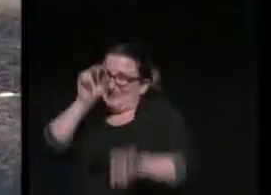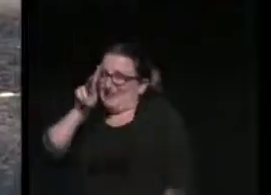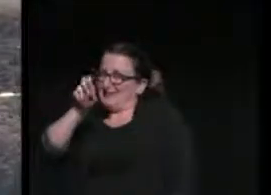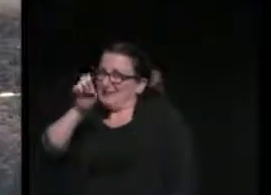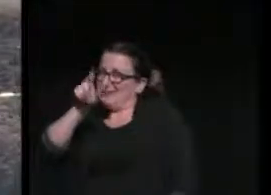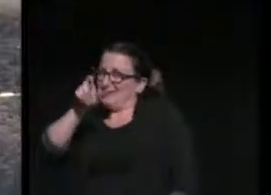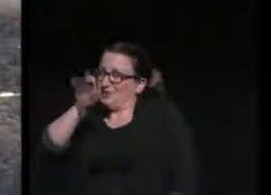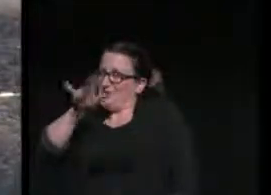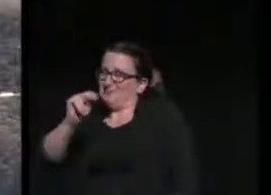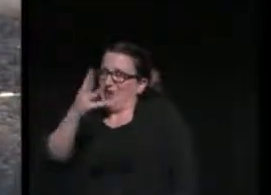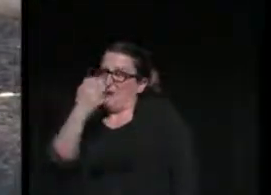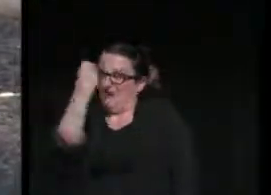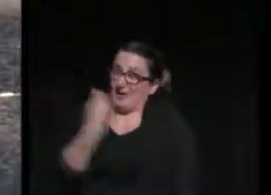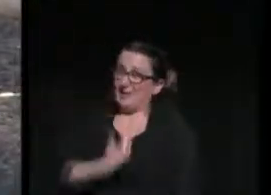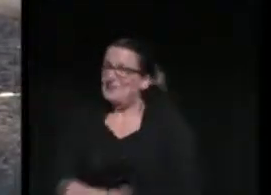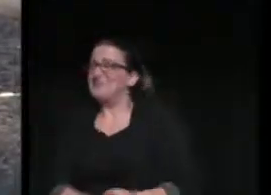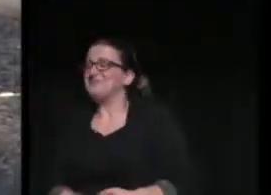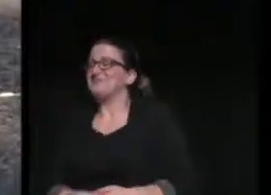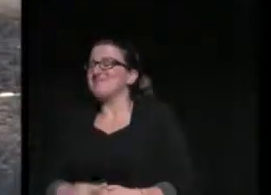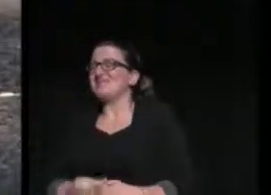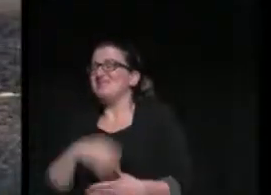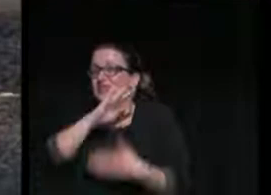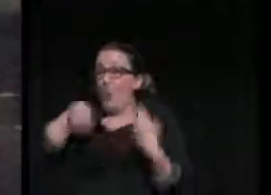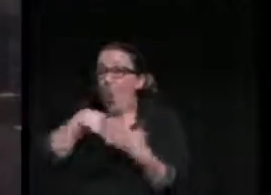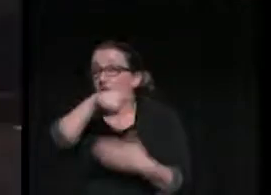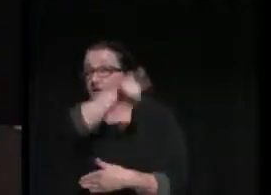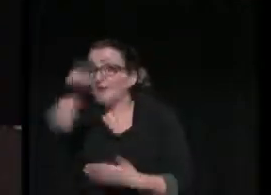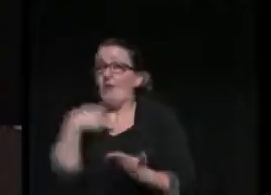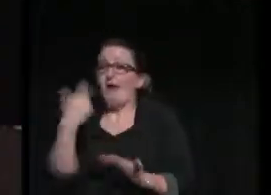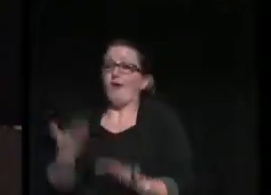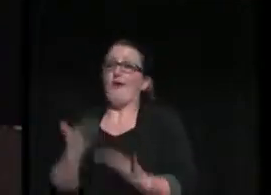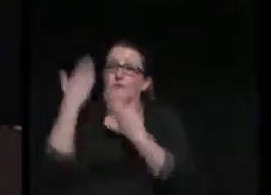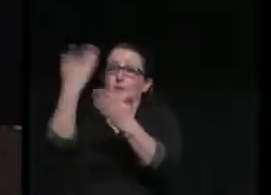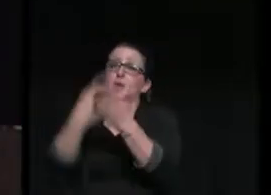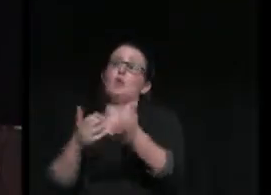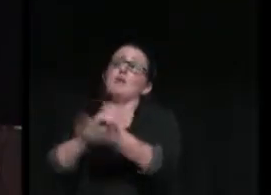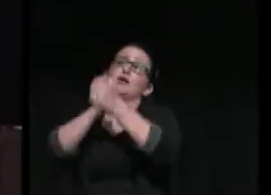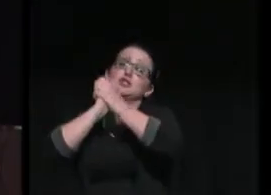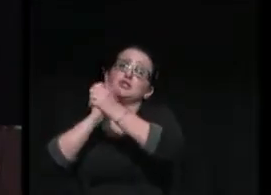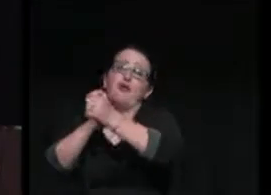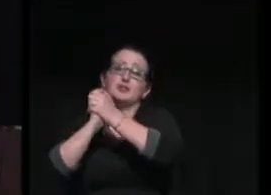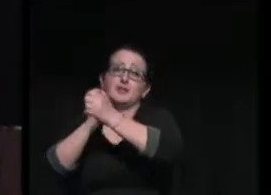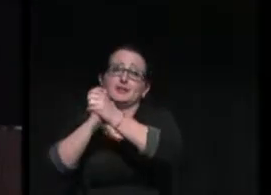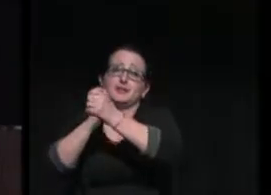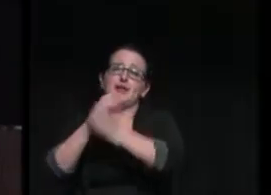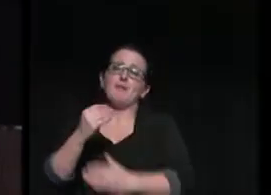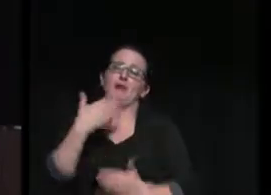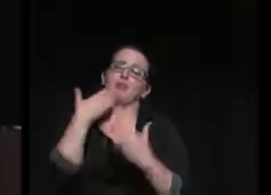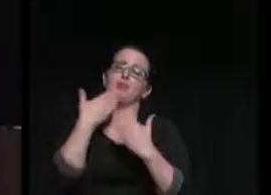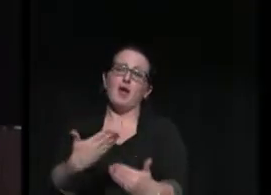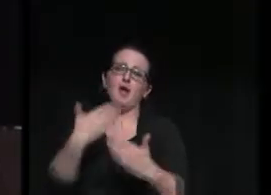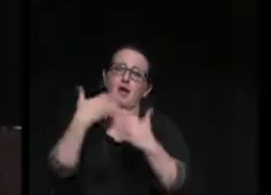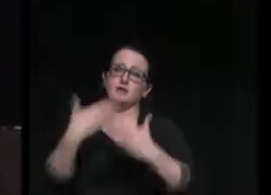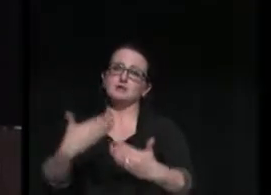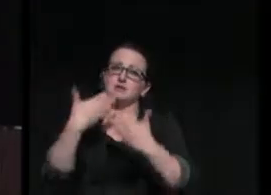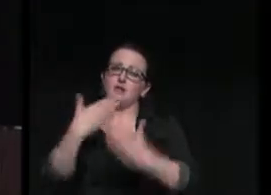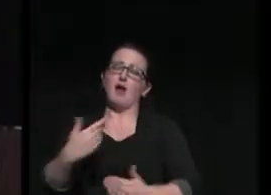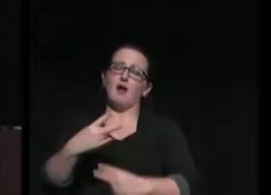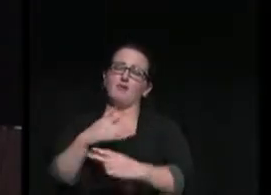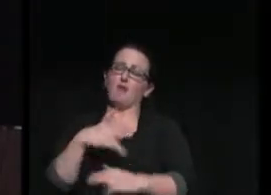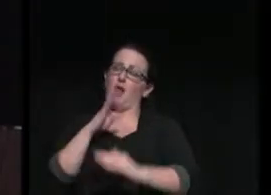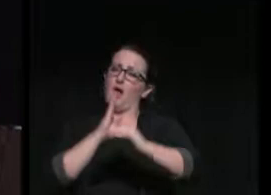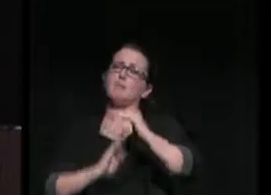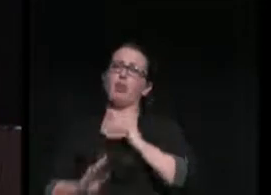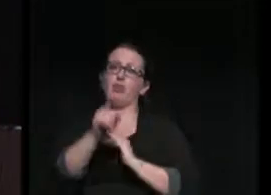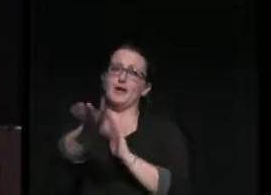credit for that. To all of you, I offer you both my congratulations and my thanks. I'm incredibly humbled that you